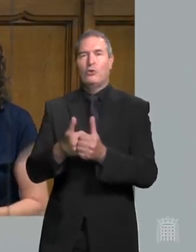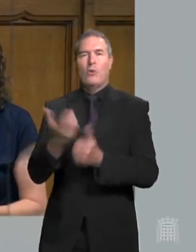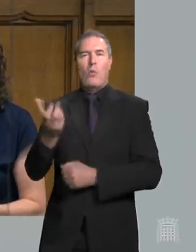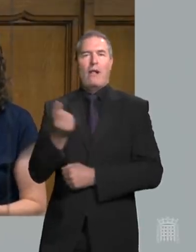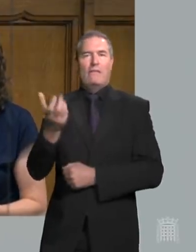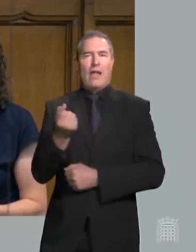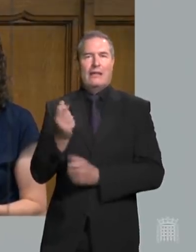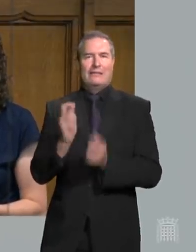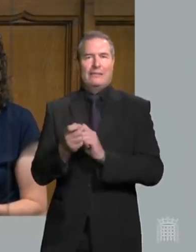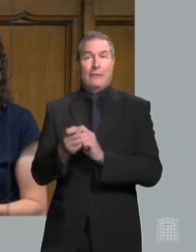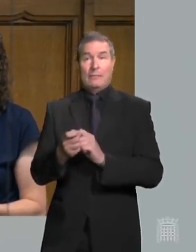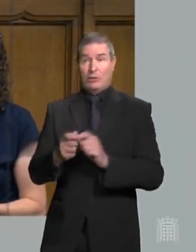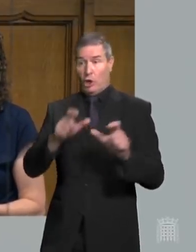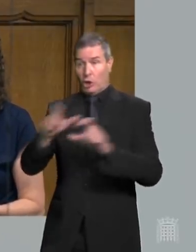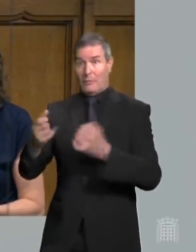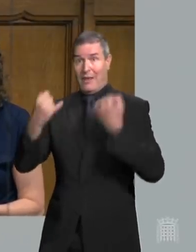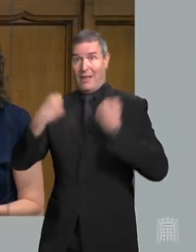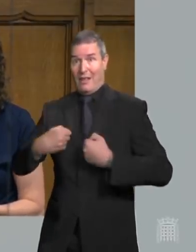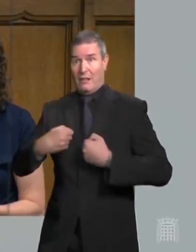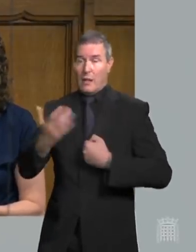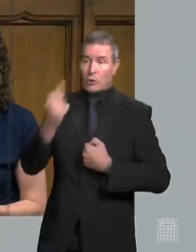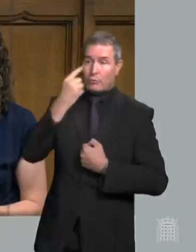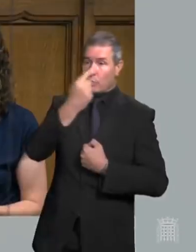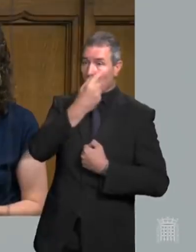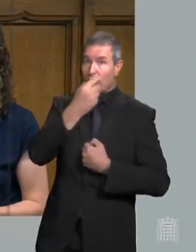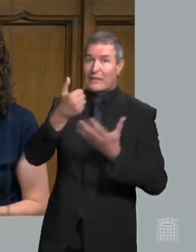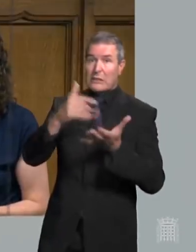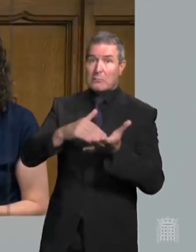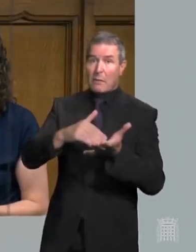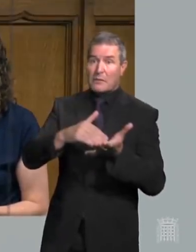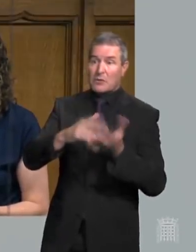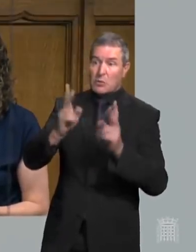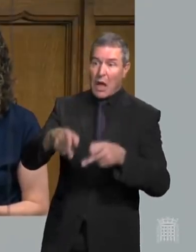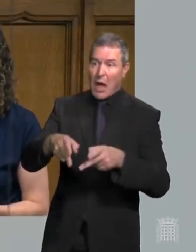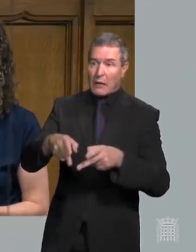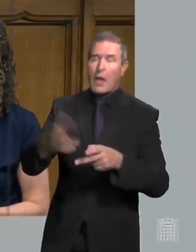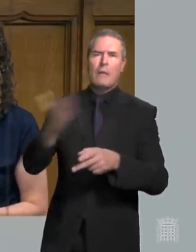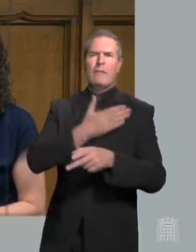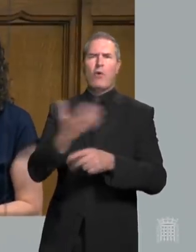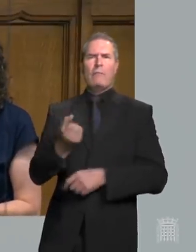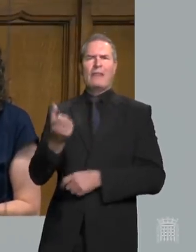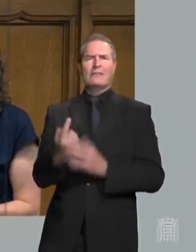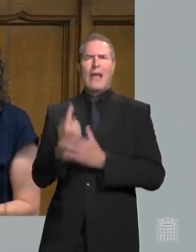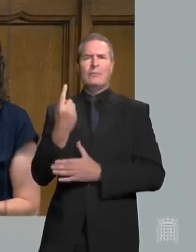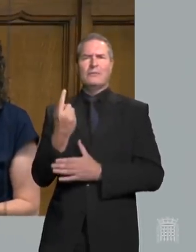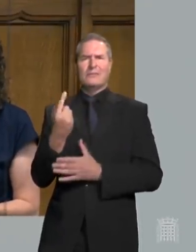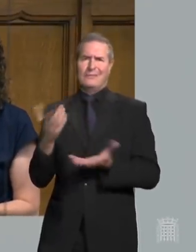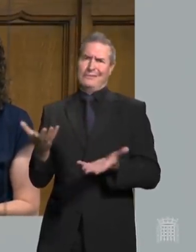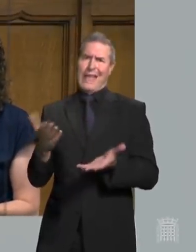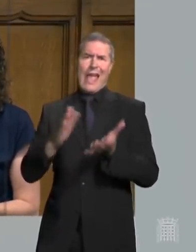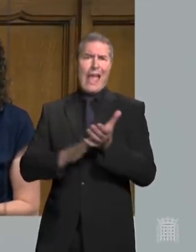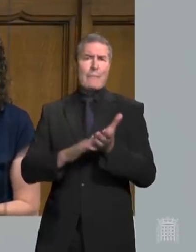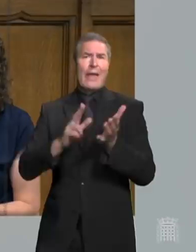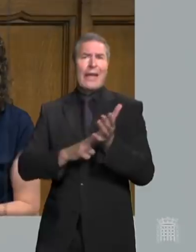which forces terminally ill people to prove that they have six months or less to live before they're granted fast access to benefits and the motor neuron disease